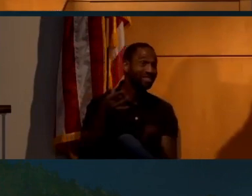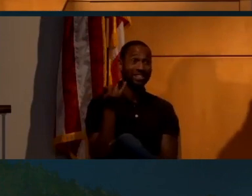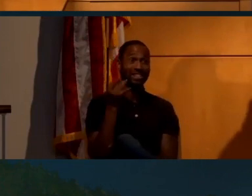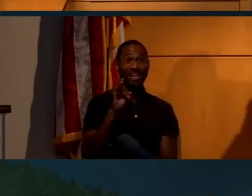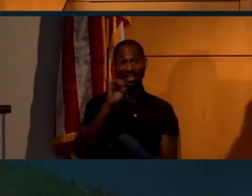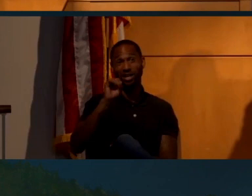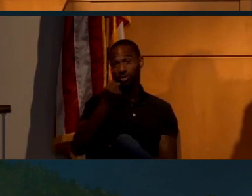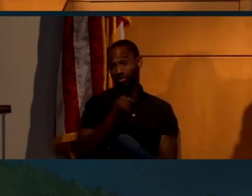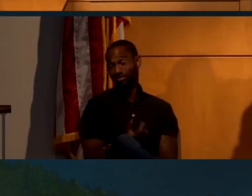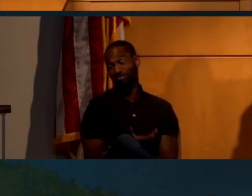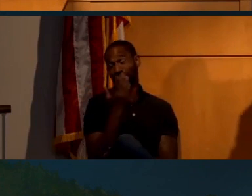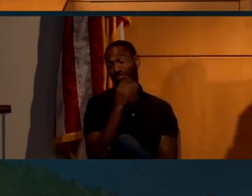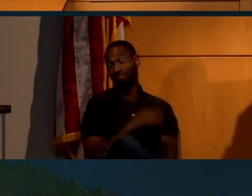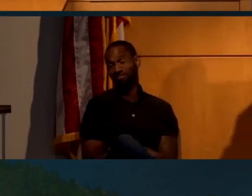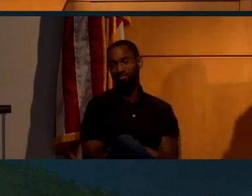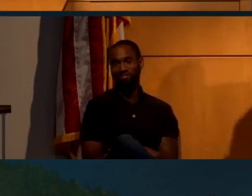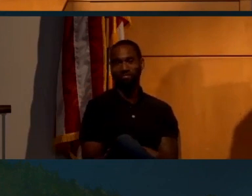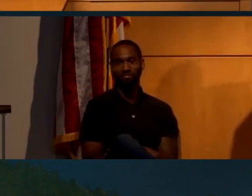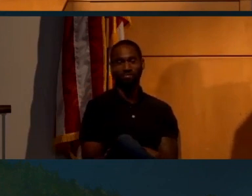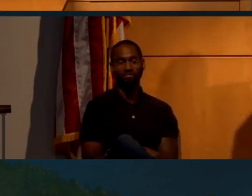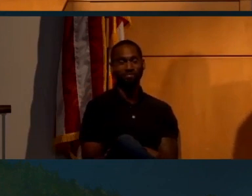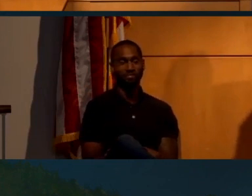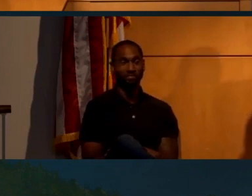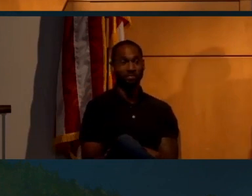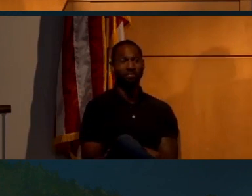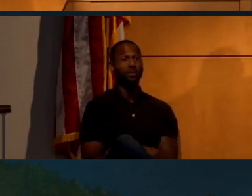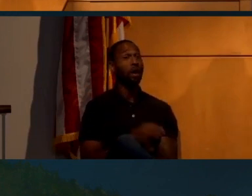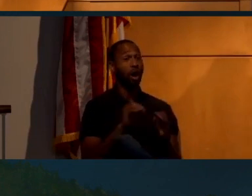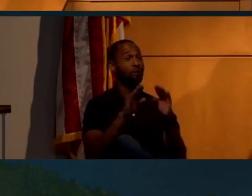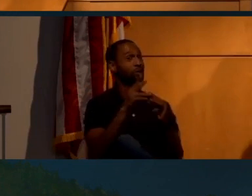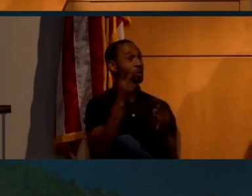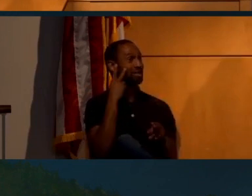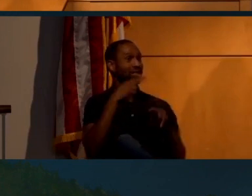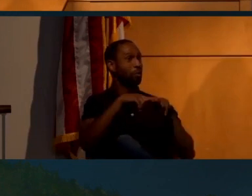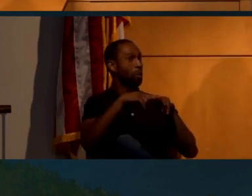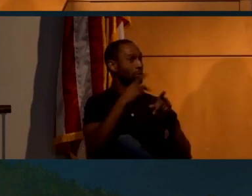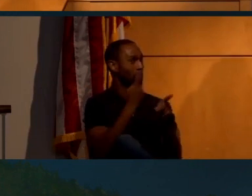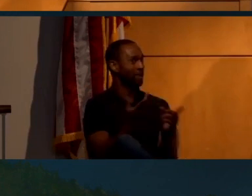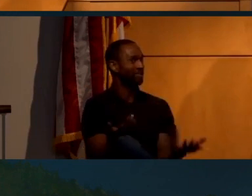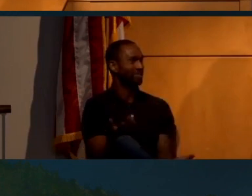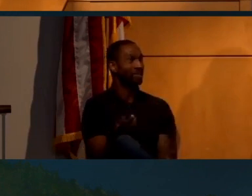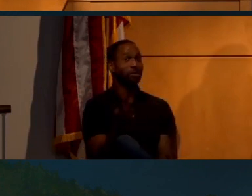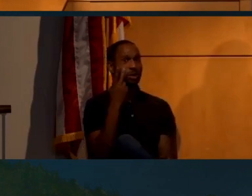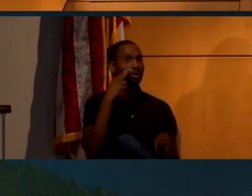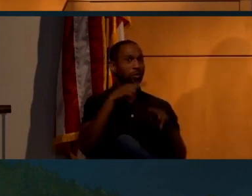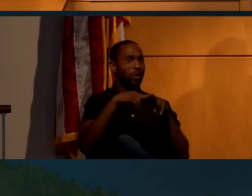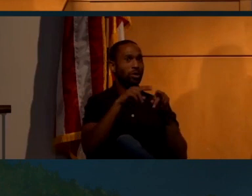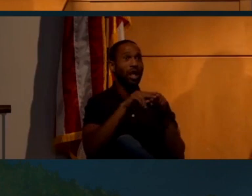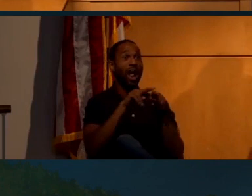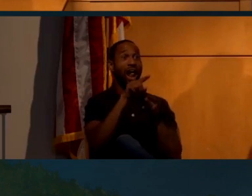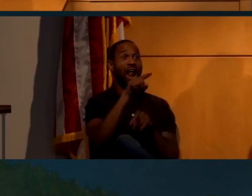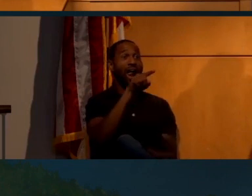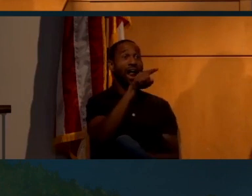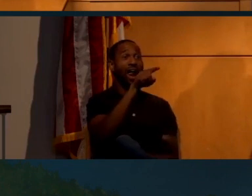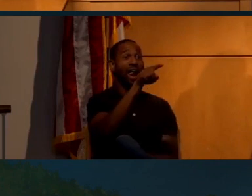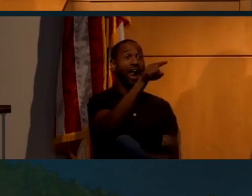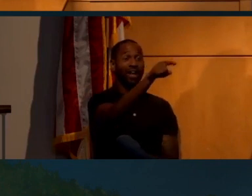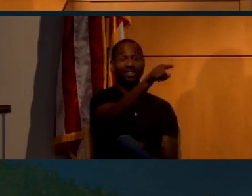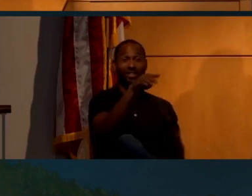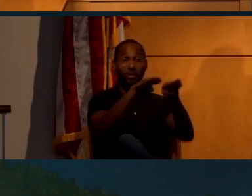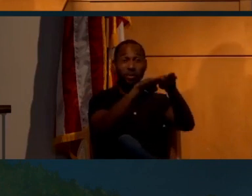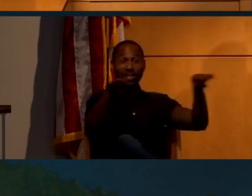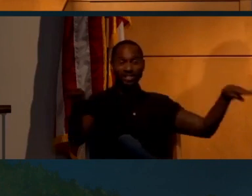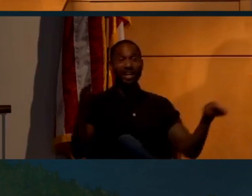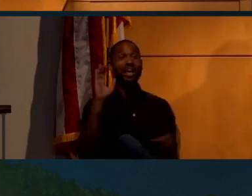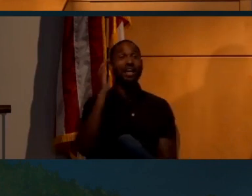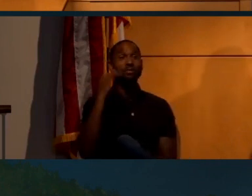right? Obviously, you can see the rail tracks going off to the horizon and